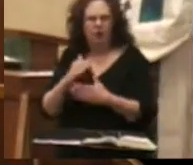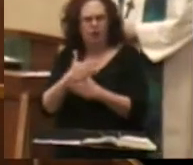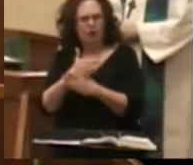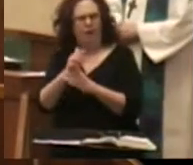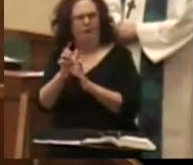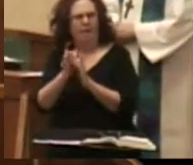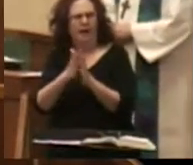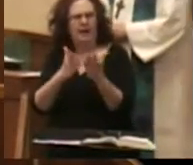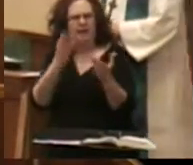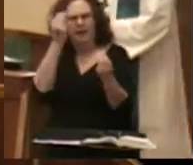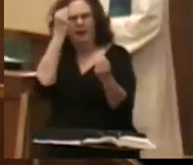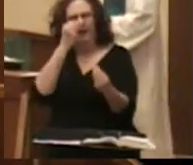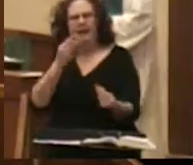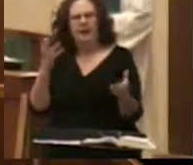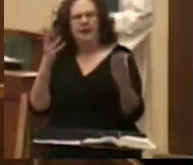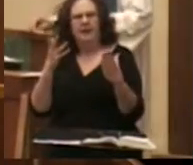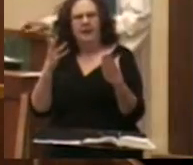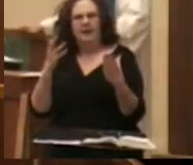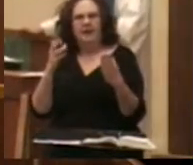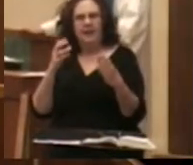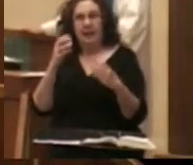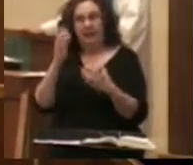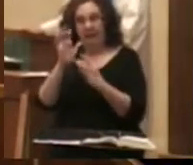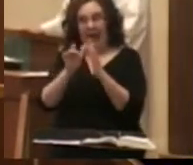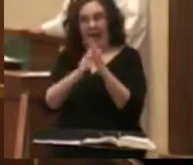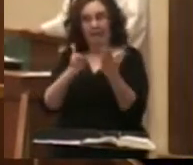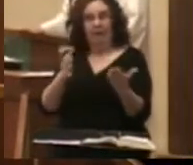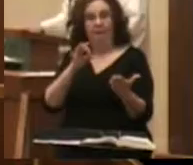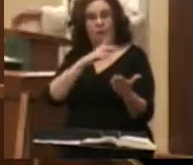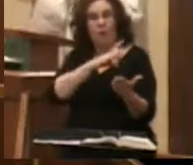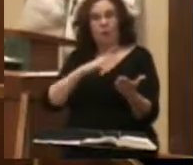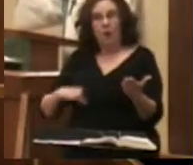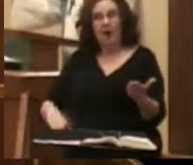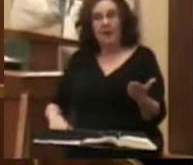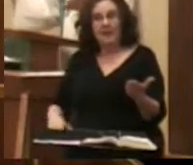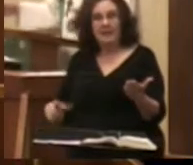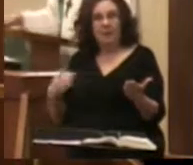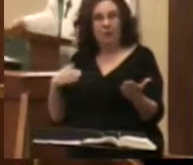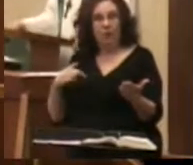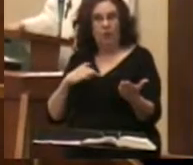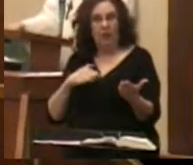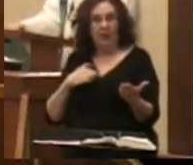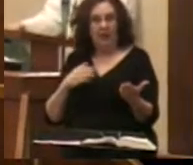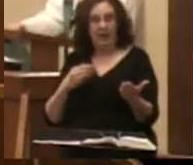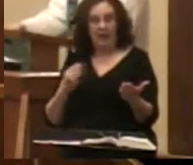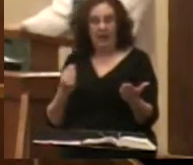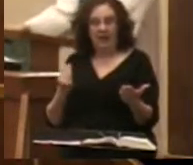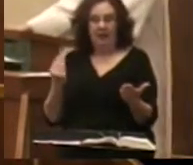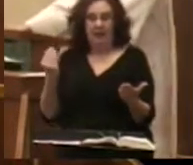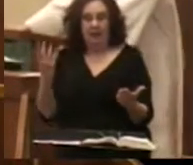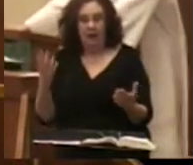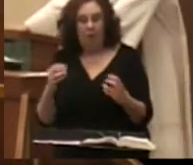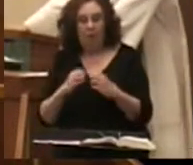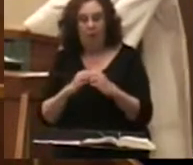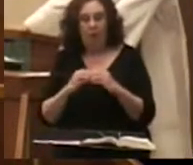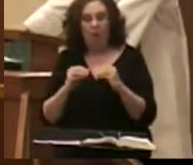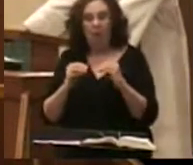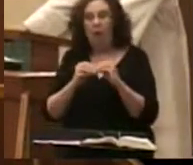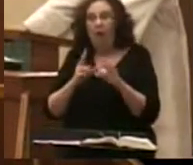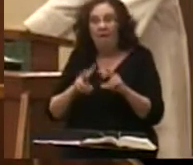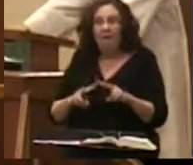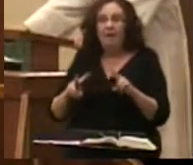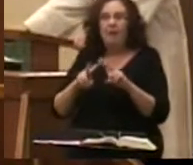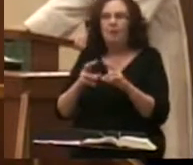because in the gospel of Christ we are giving something over more precious and more valuable than